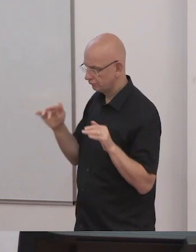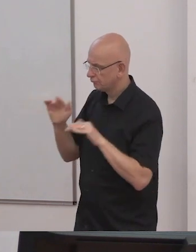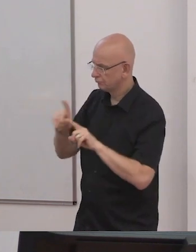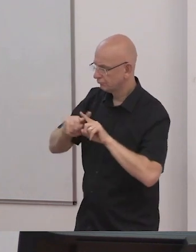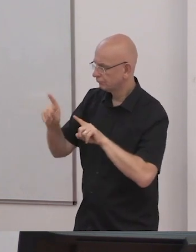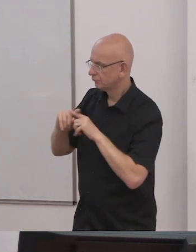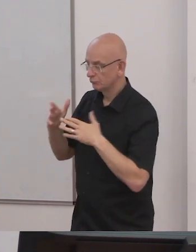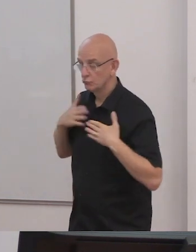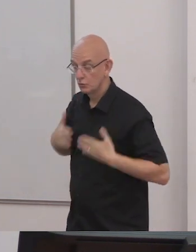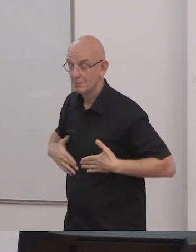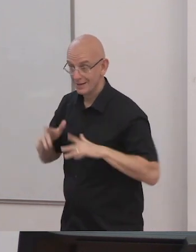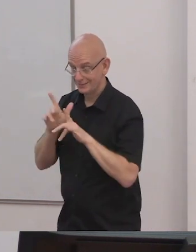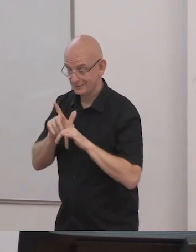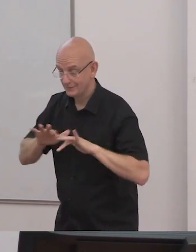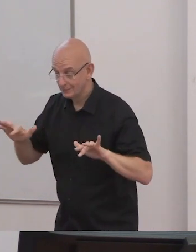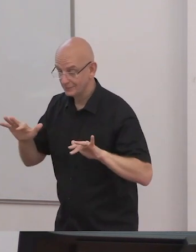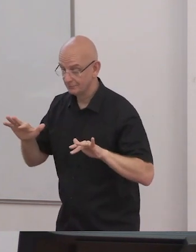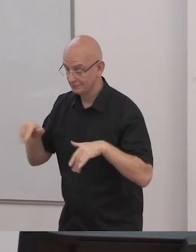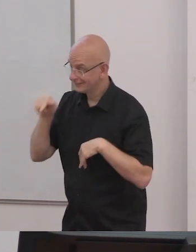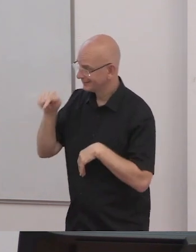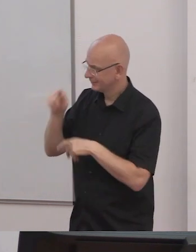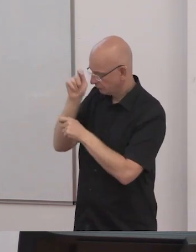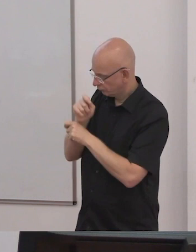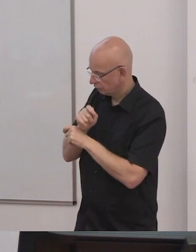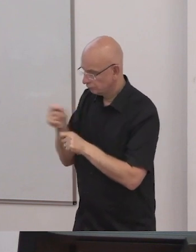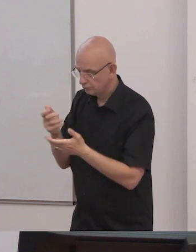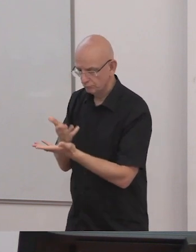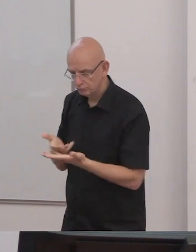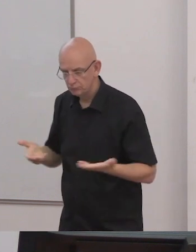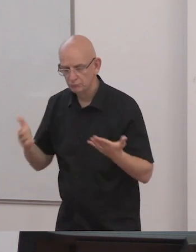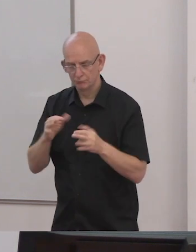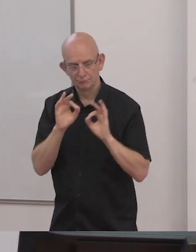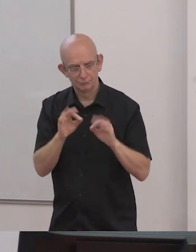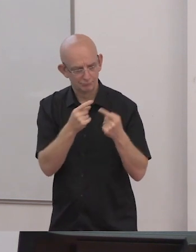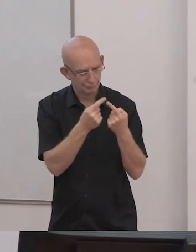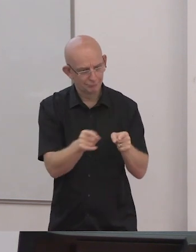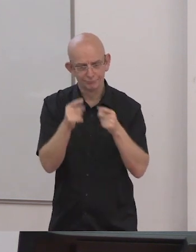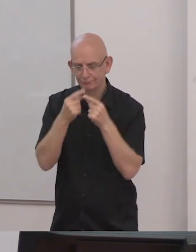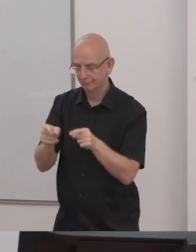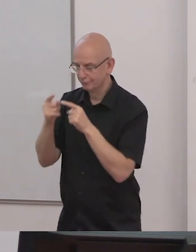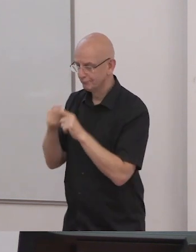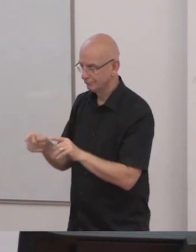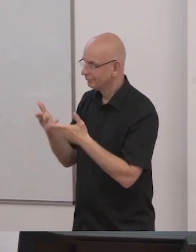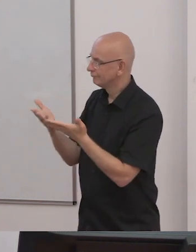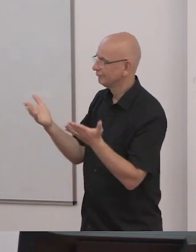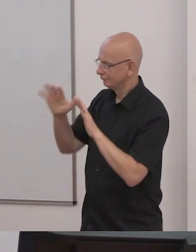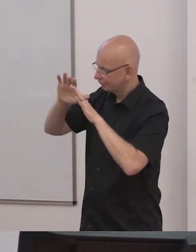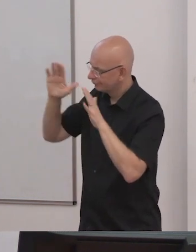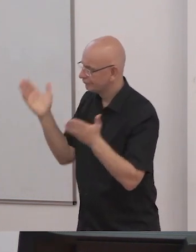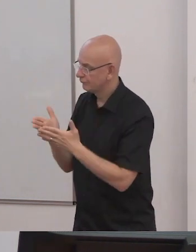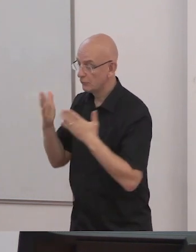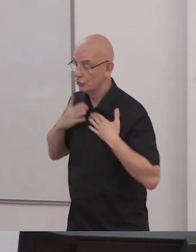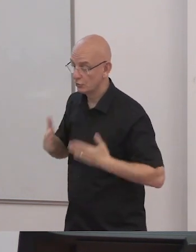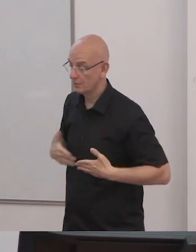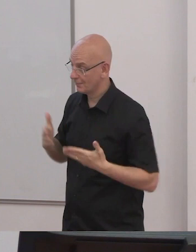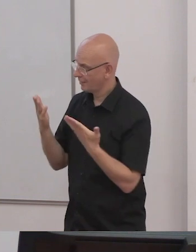universality of human dignity all of which will be reflected in the makeup of the school staff